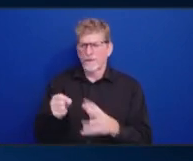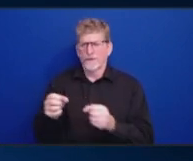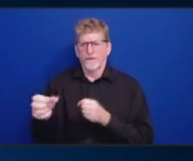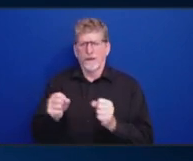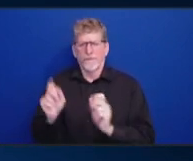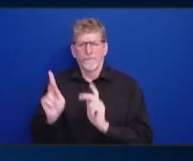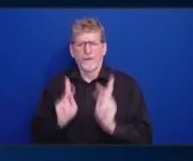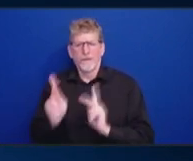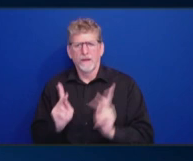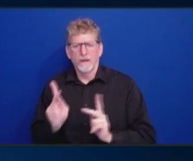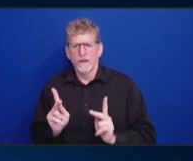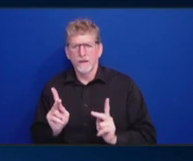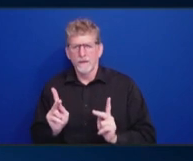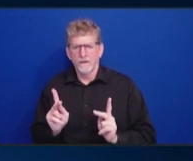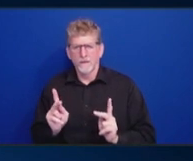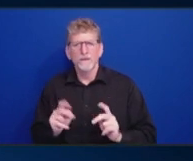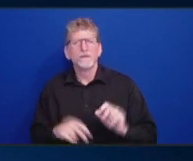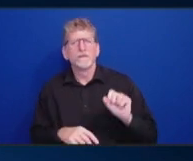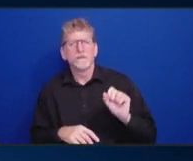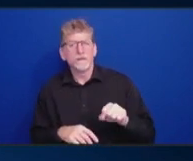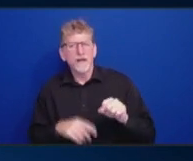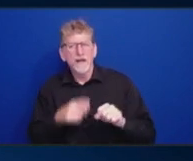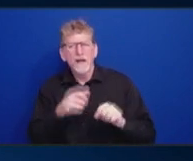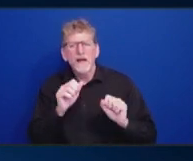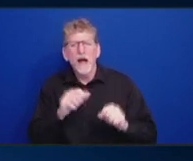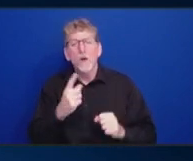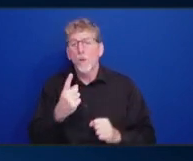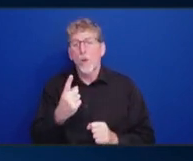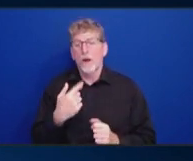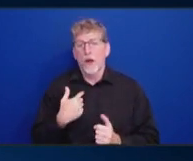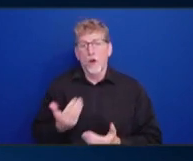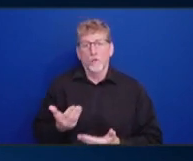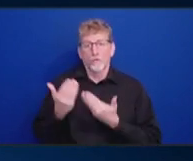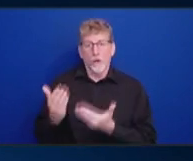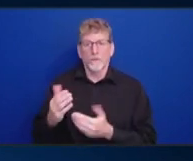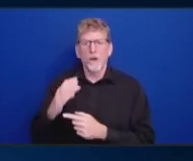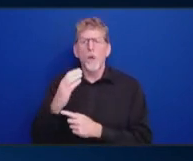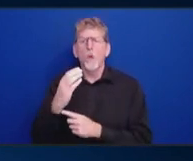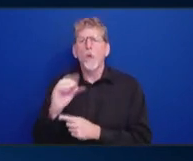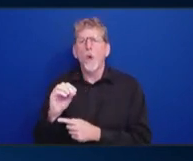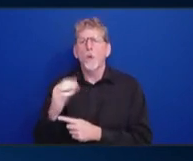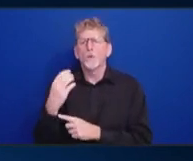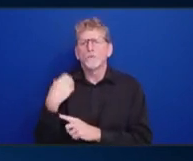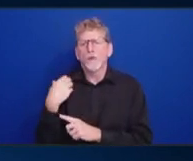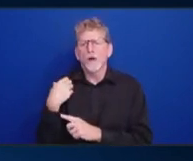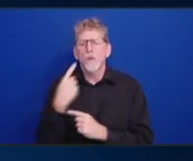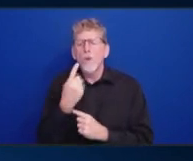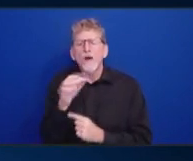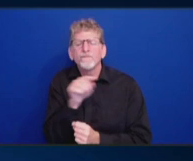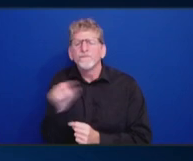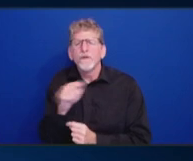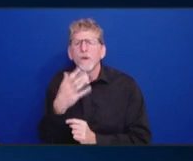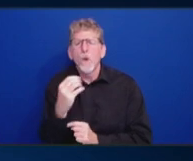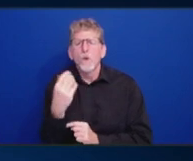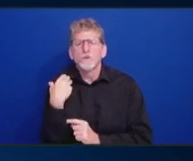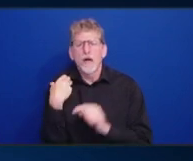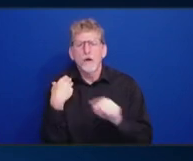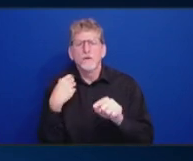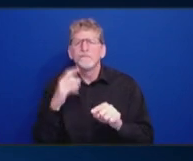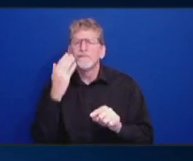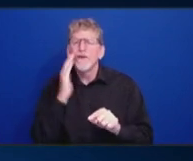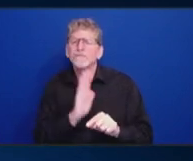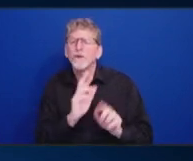recommend for each of the subcommittee co-chairs, or at least one of the co-chairs of the subcommittee, is know the rules from Emily as to what